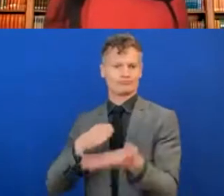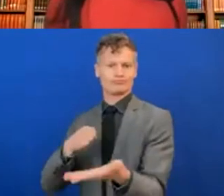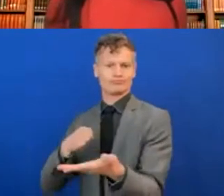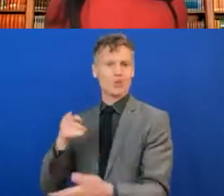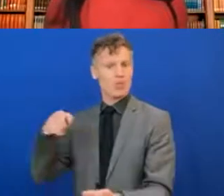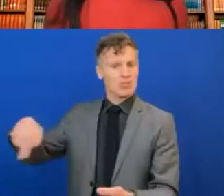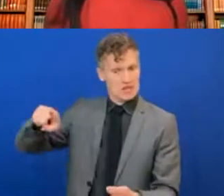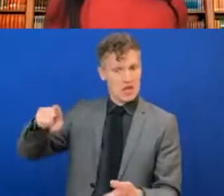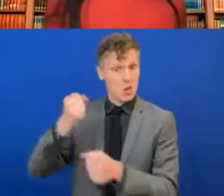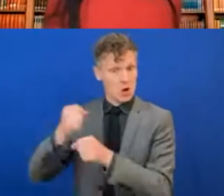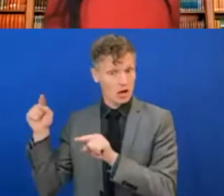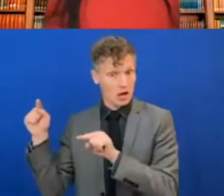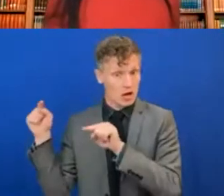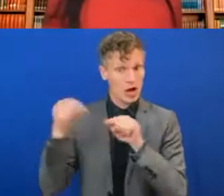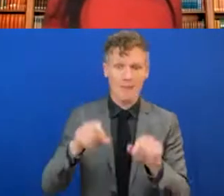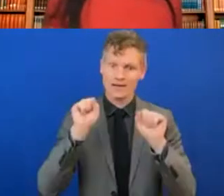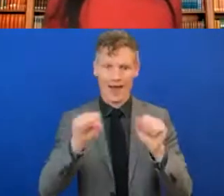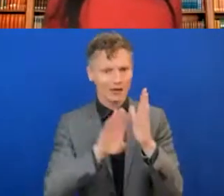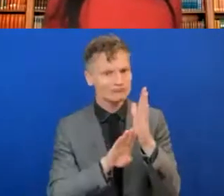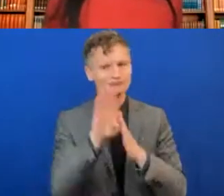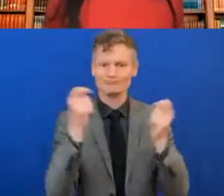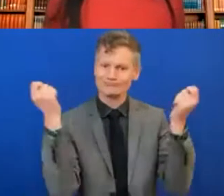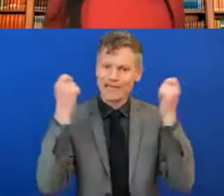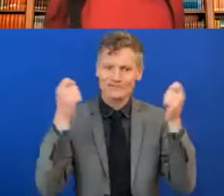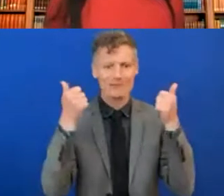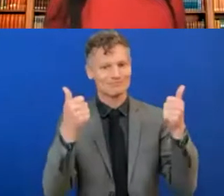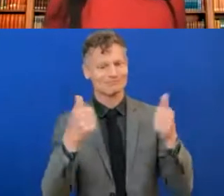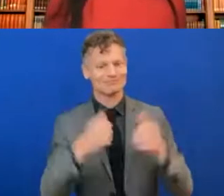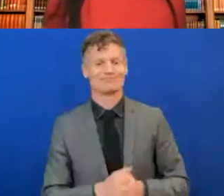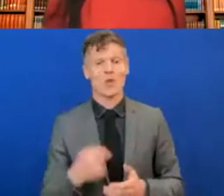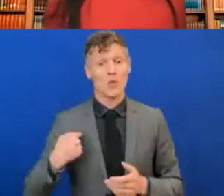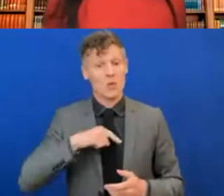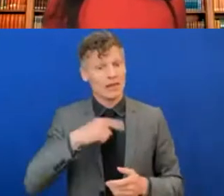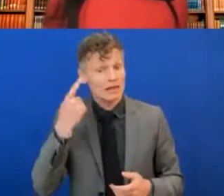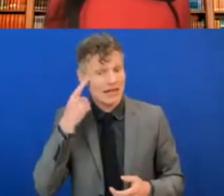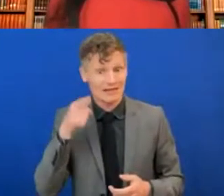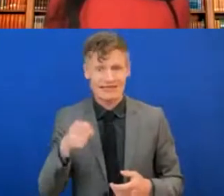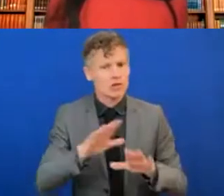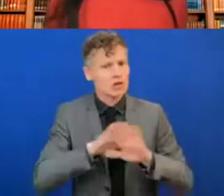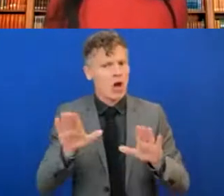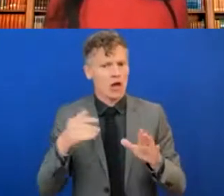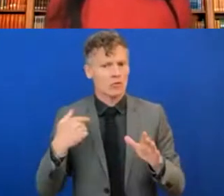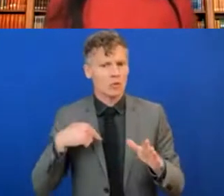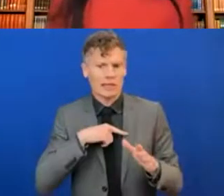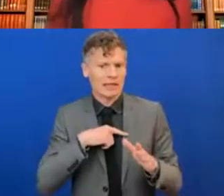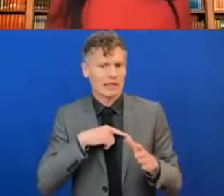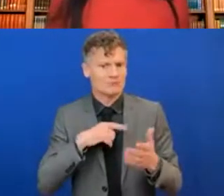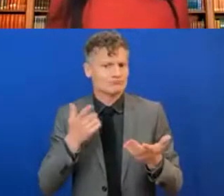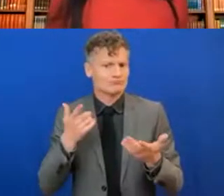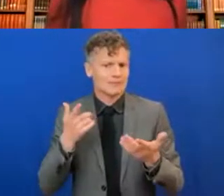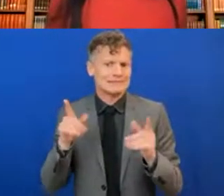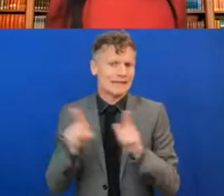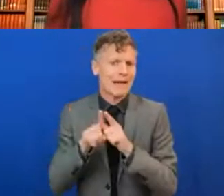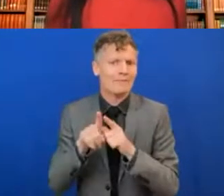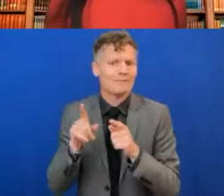they can be successful. And we think about this as not a program that we are giving value to the community of people with autism,